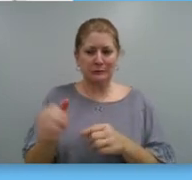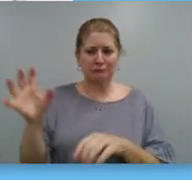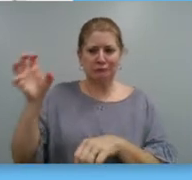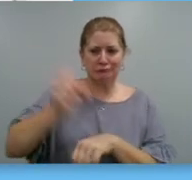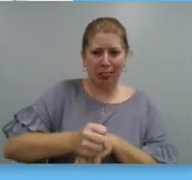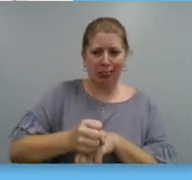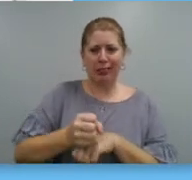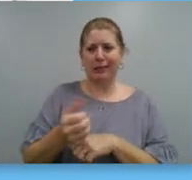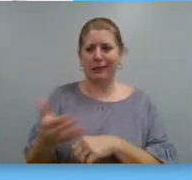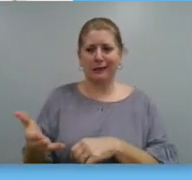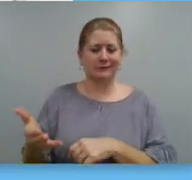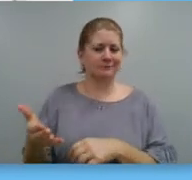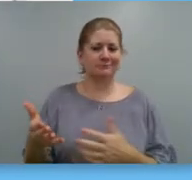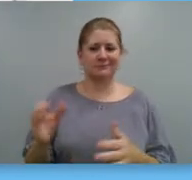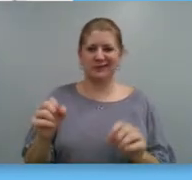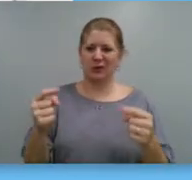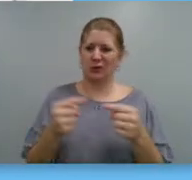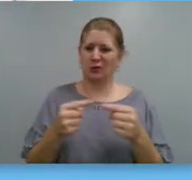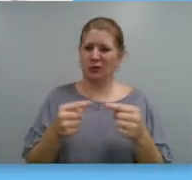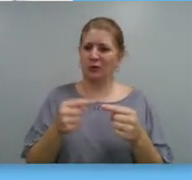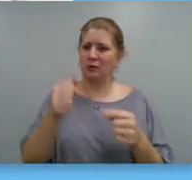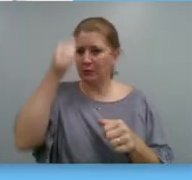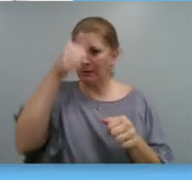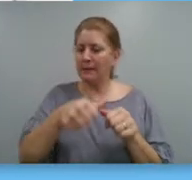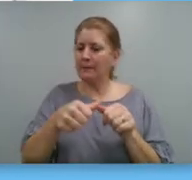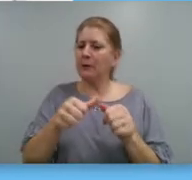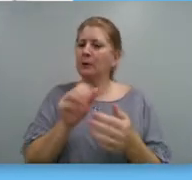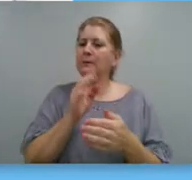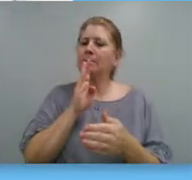both really hurt, so remember to be kind.